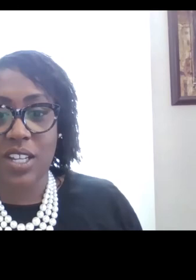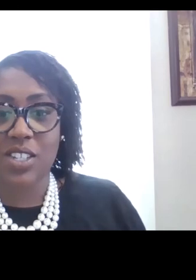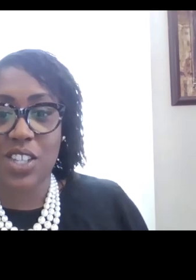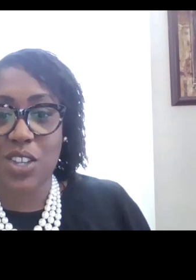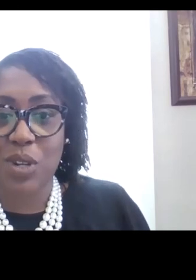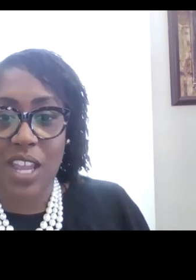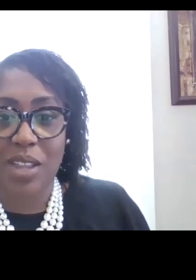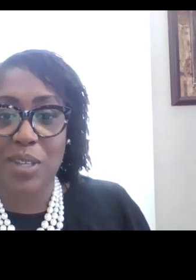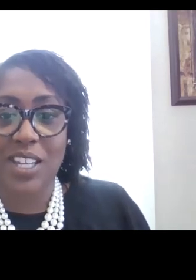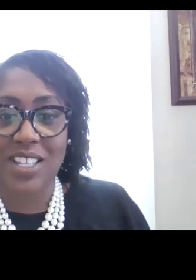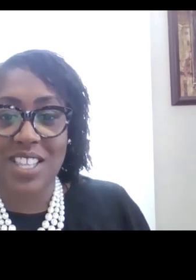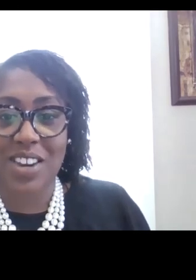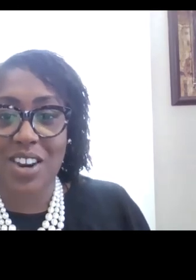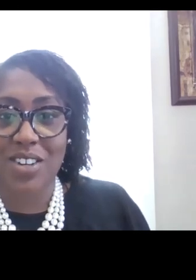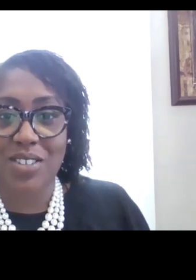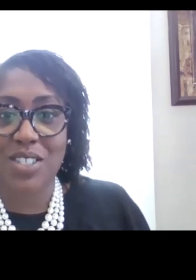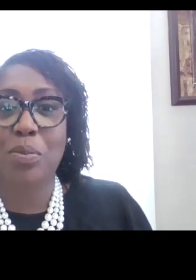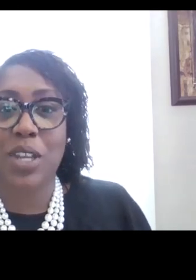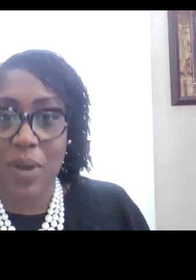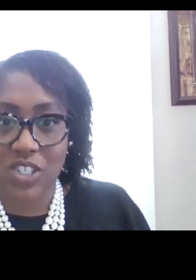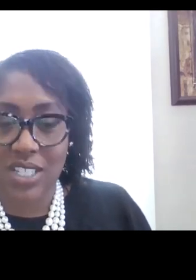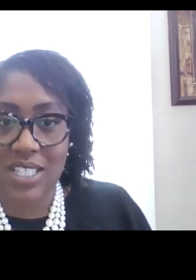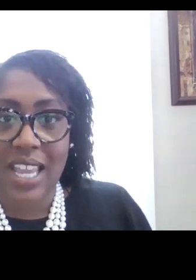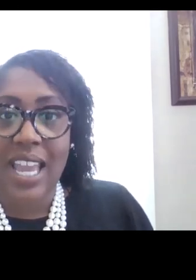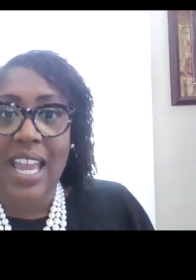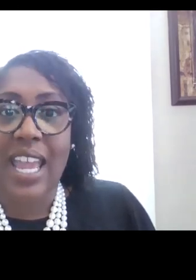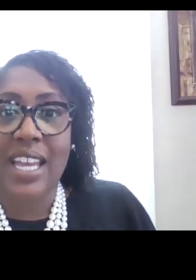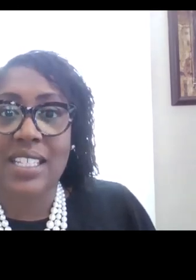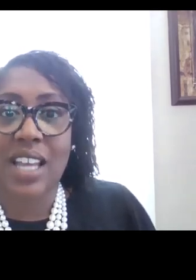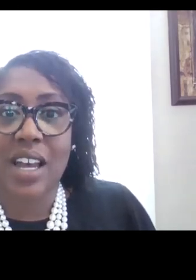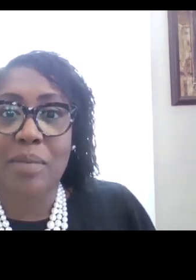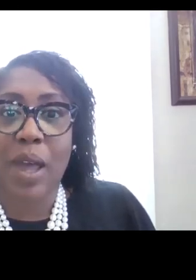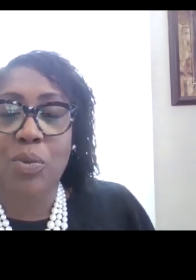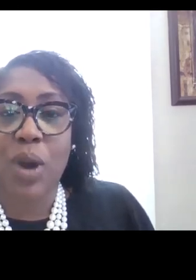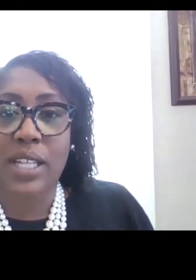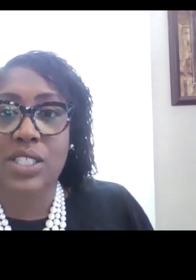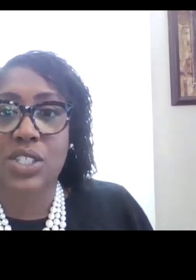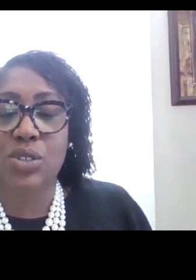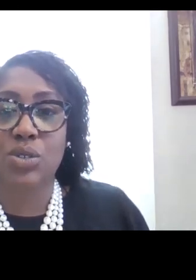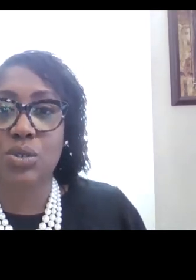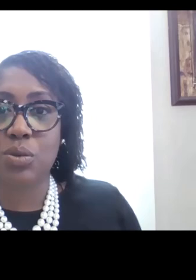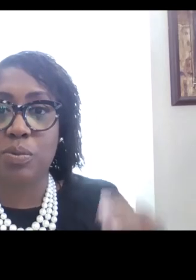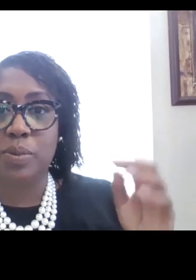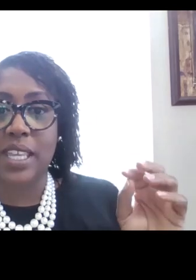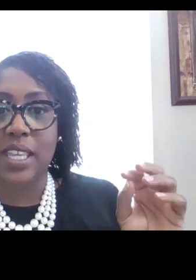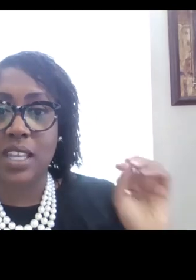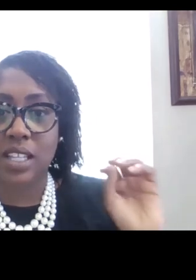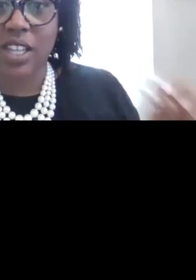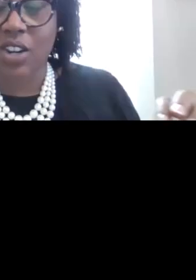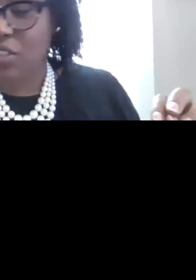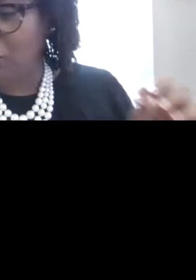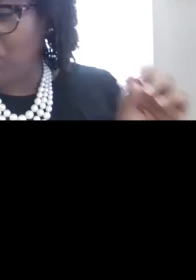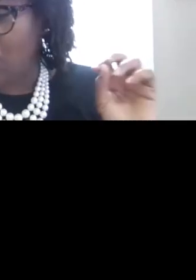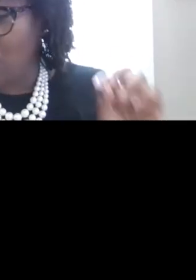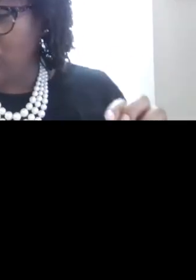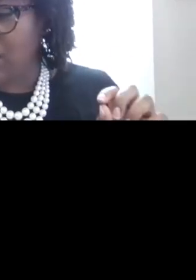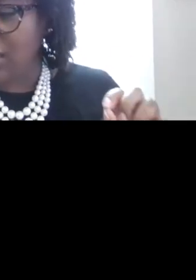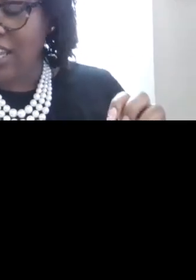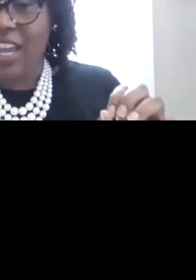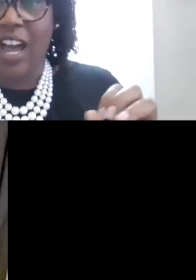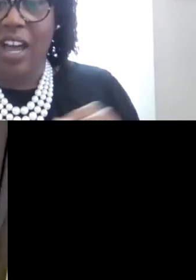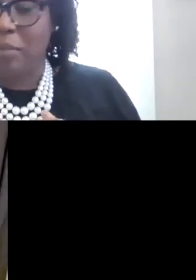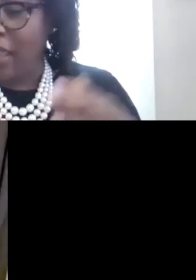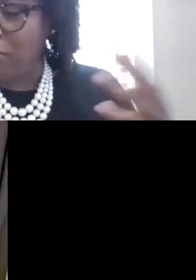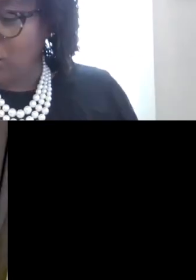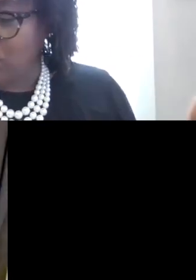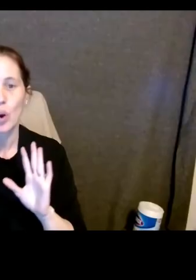jump right into the Q&A because there are so many questions and um I want to be clear that we are only